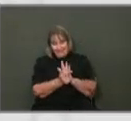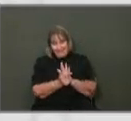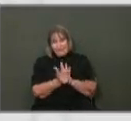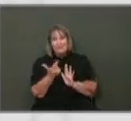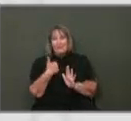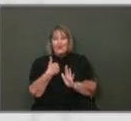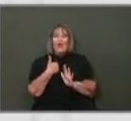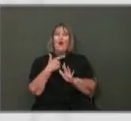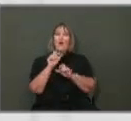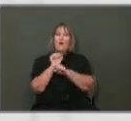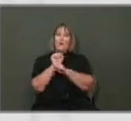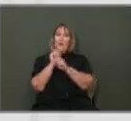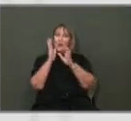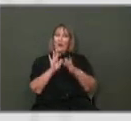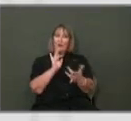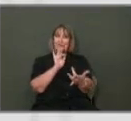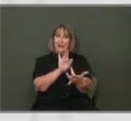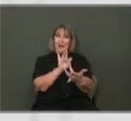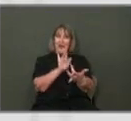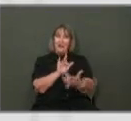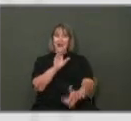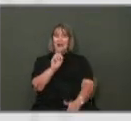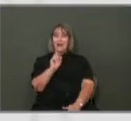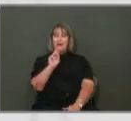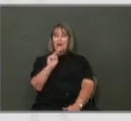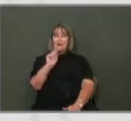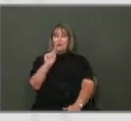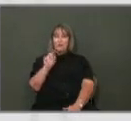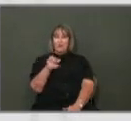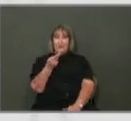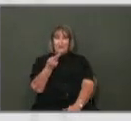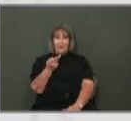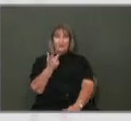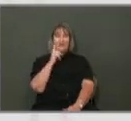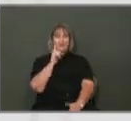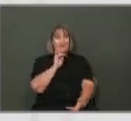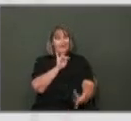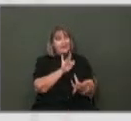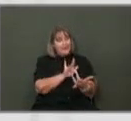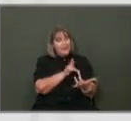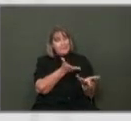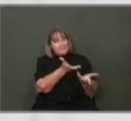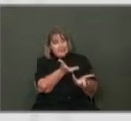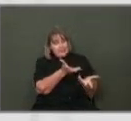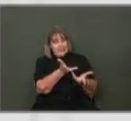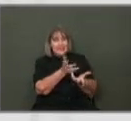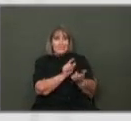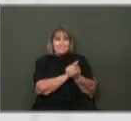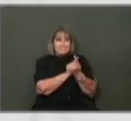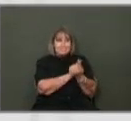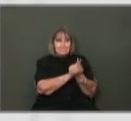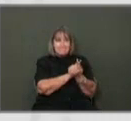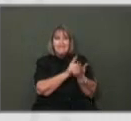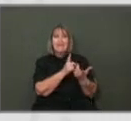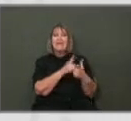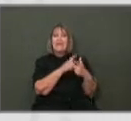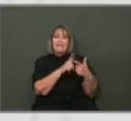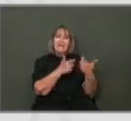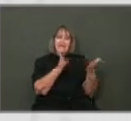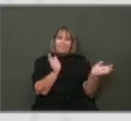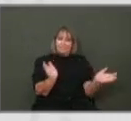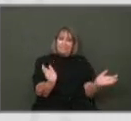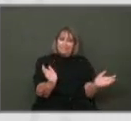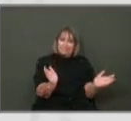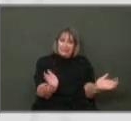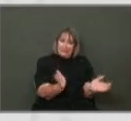relationship with these individuals, offering services, driving them to services is critical, and we need to keep that up, at least my